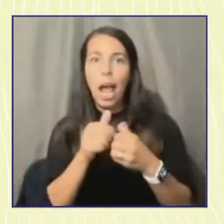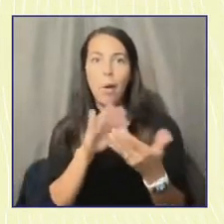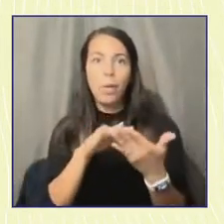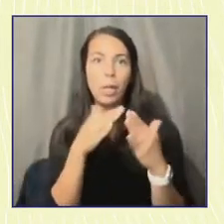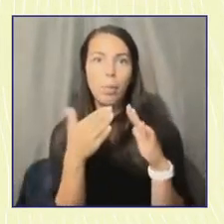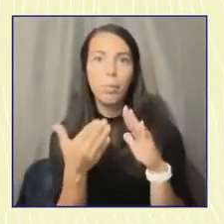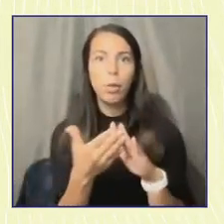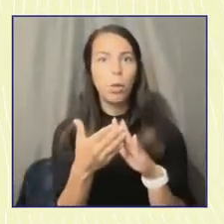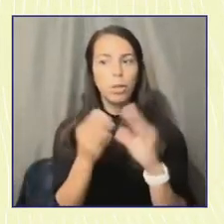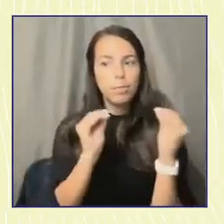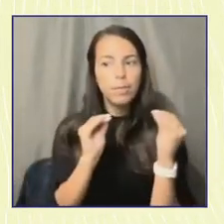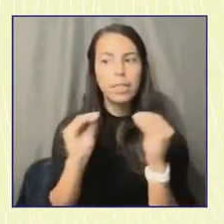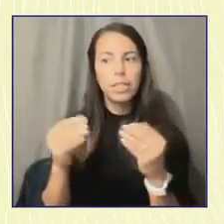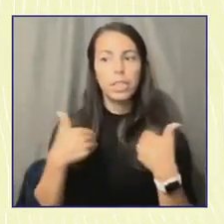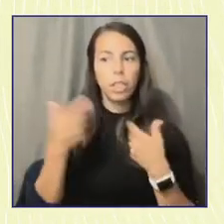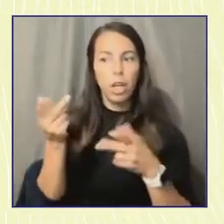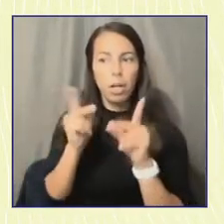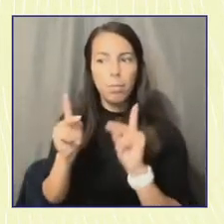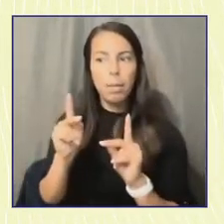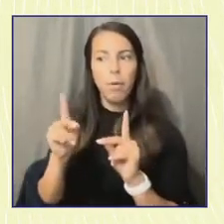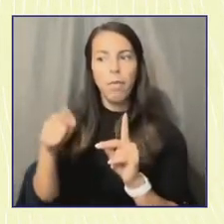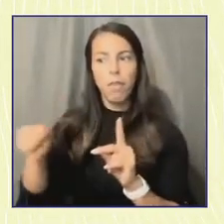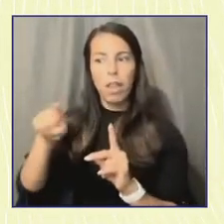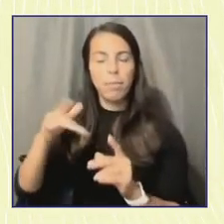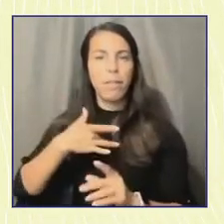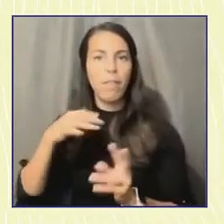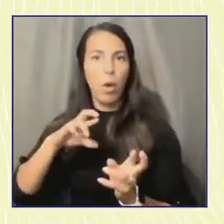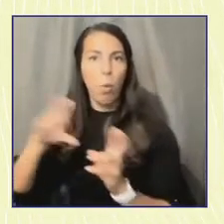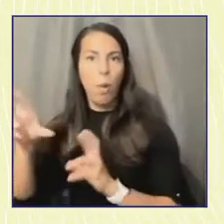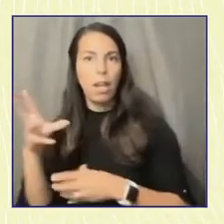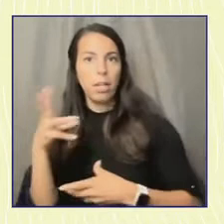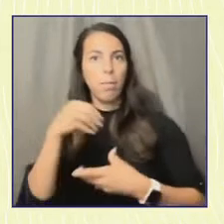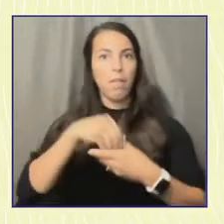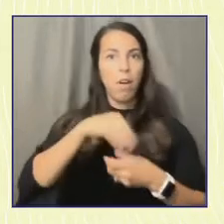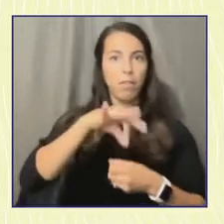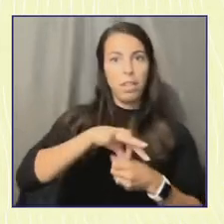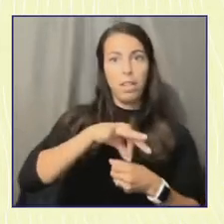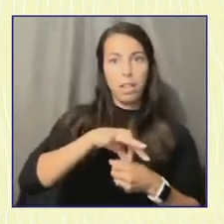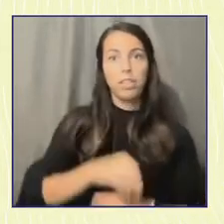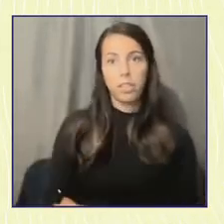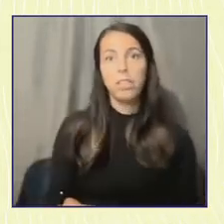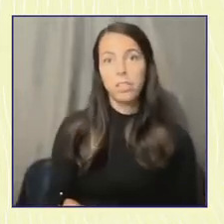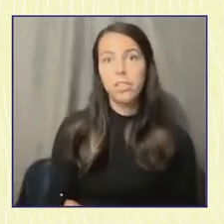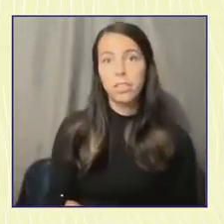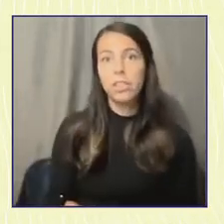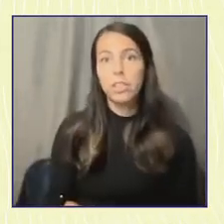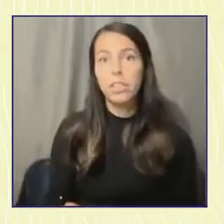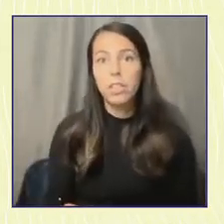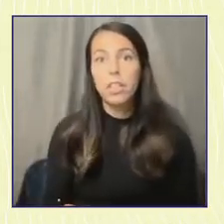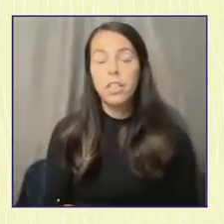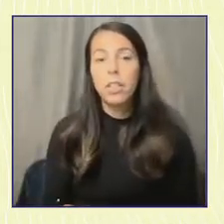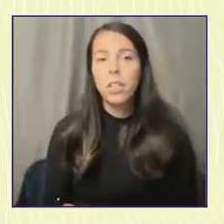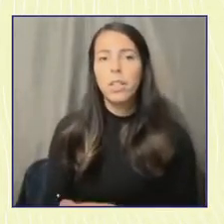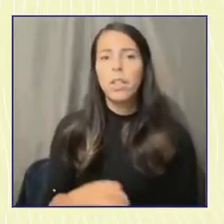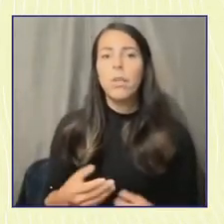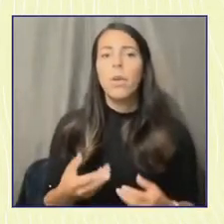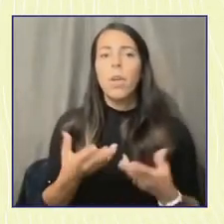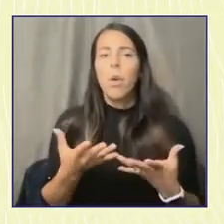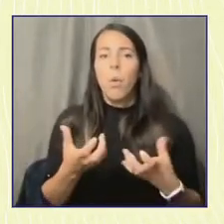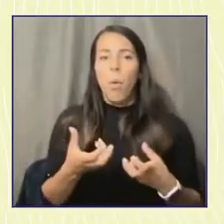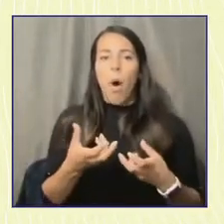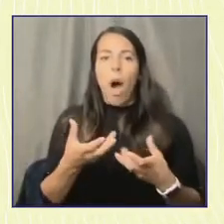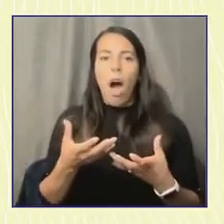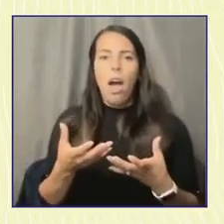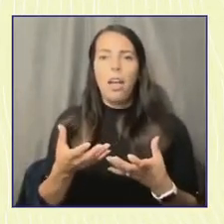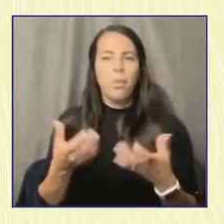to participate in our democracy. The report aptly critiques traditional short term mobilization tied to election cycles